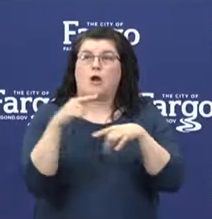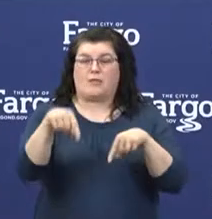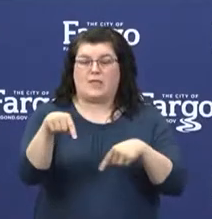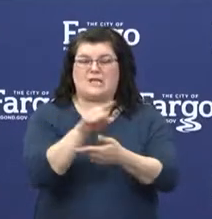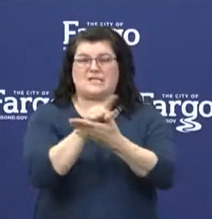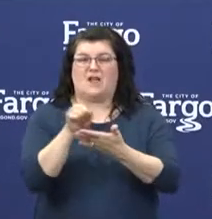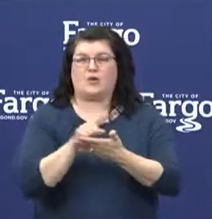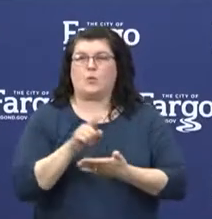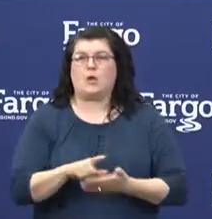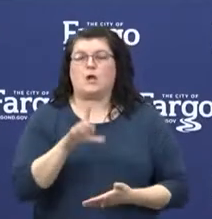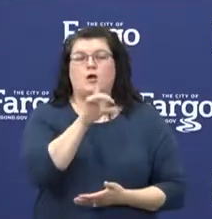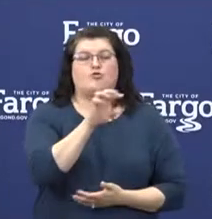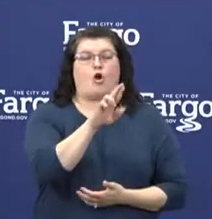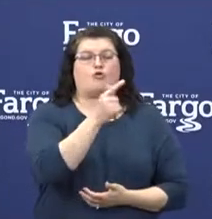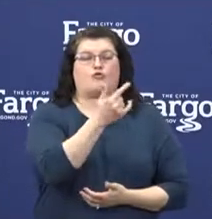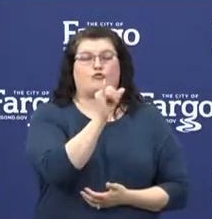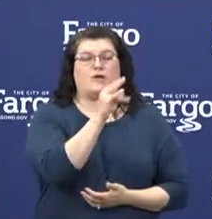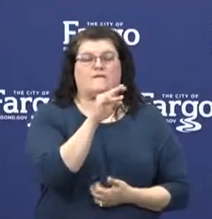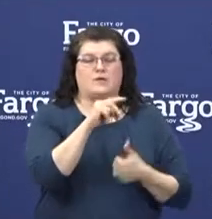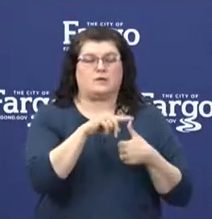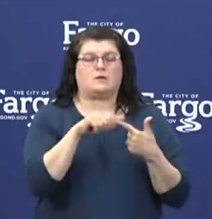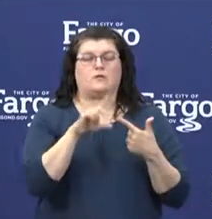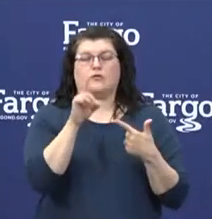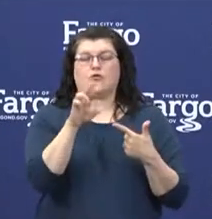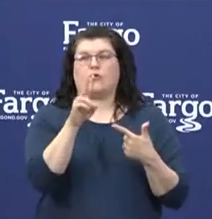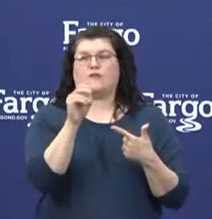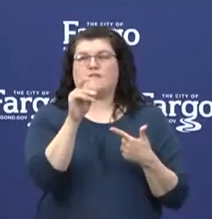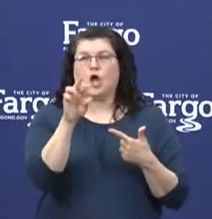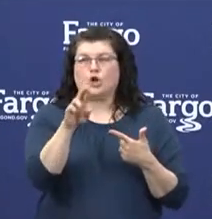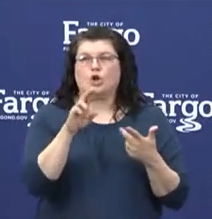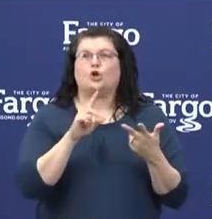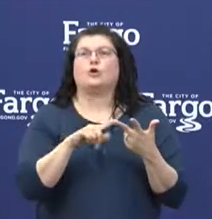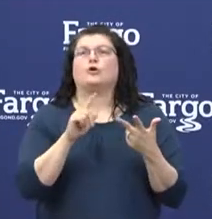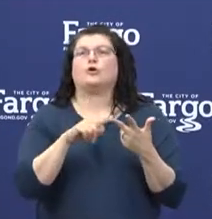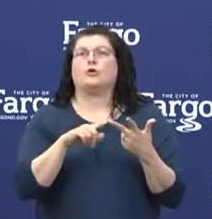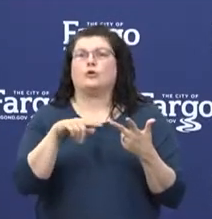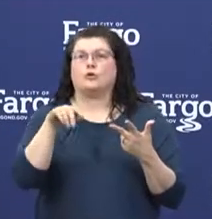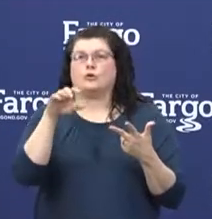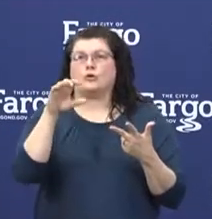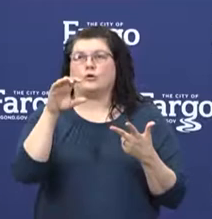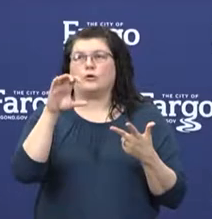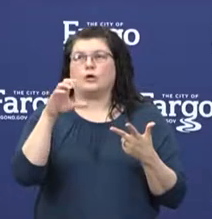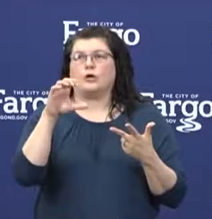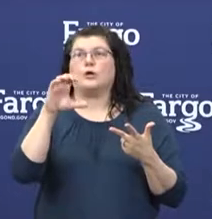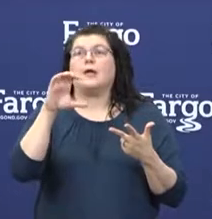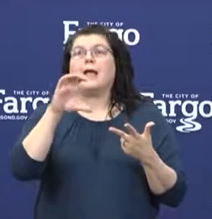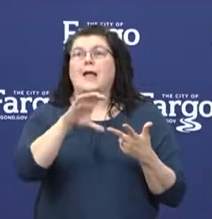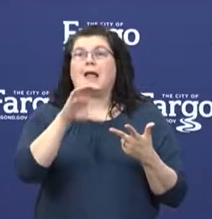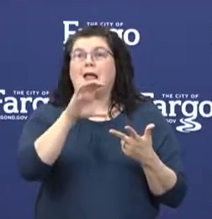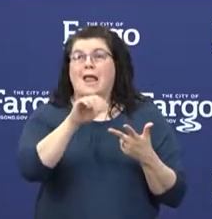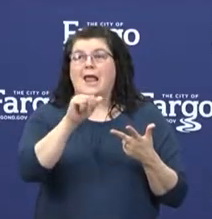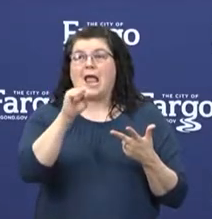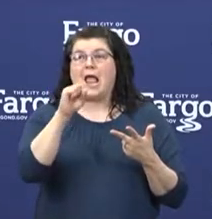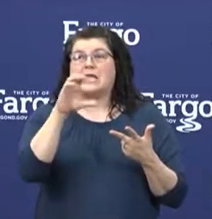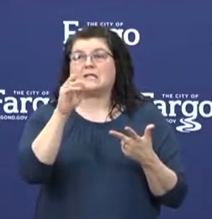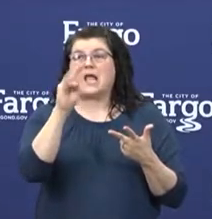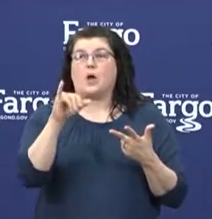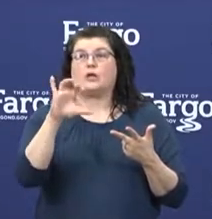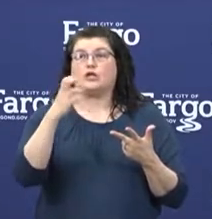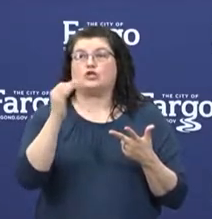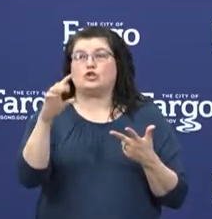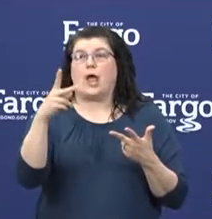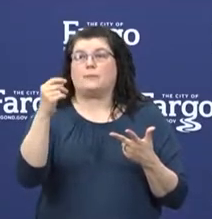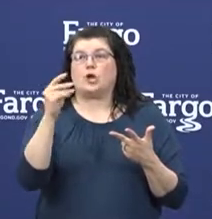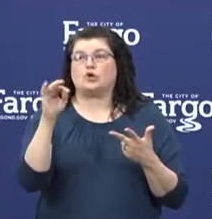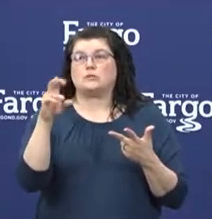Dr. Griffin, Dr. Vetter, Cass County Commission Chairman Chad Peterson, of course, Public Health, Mr.